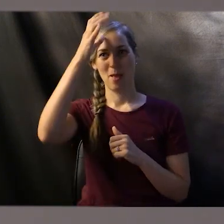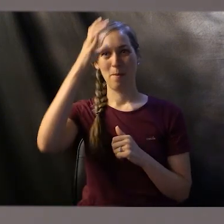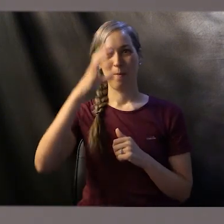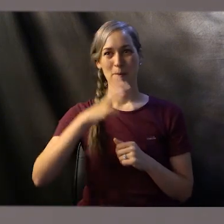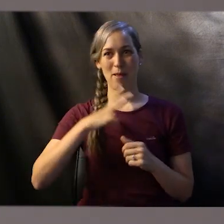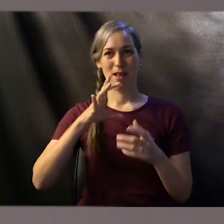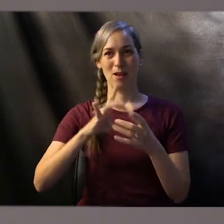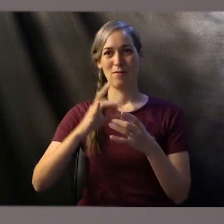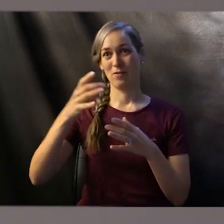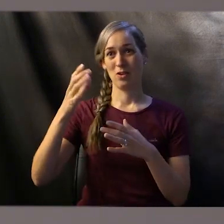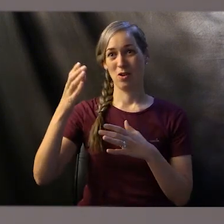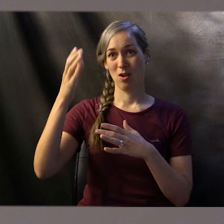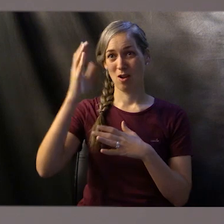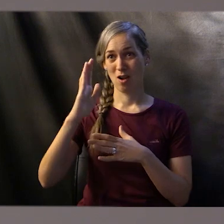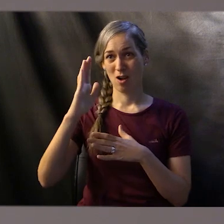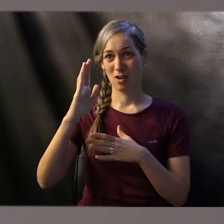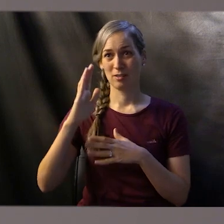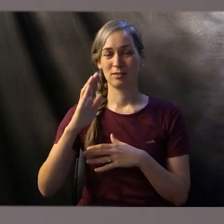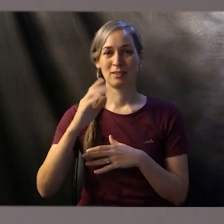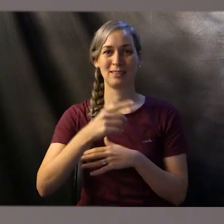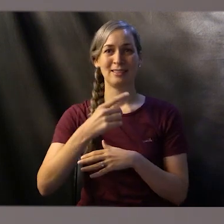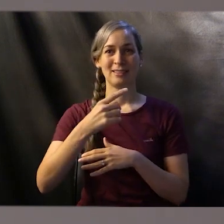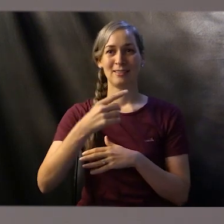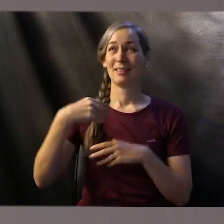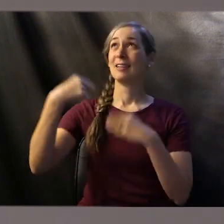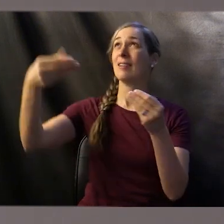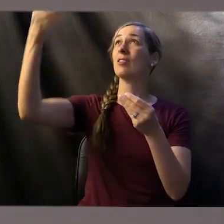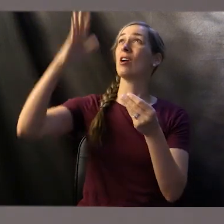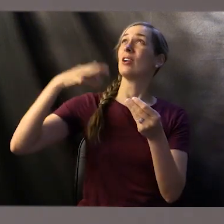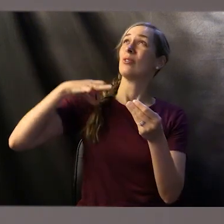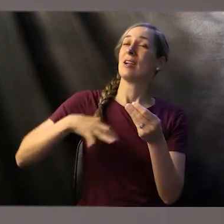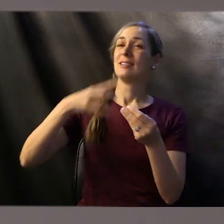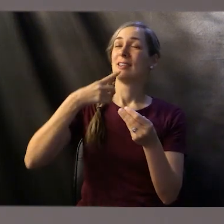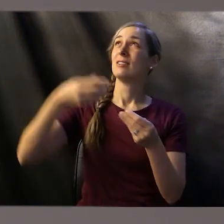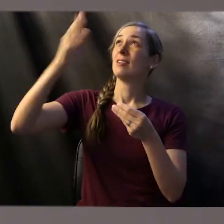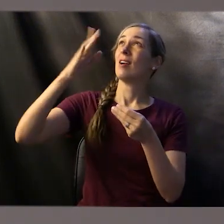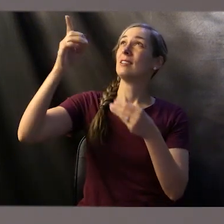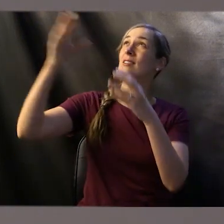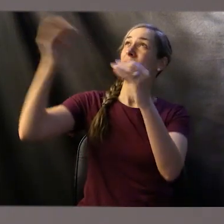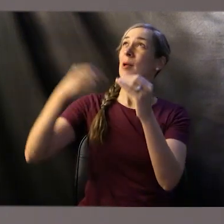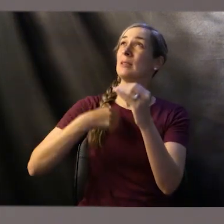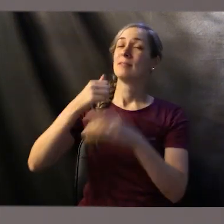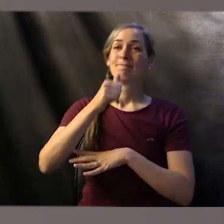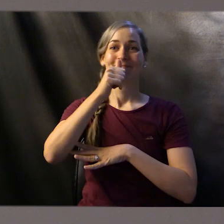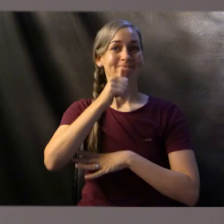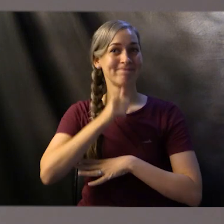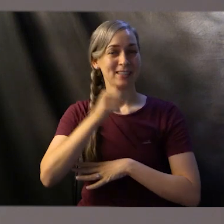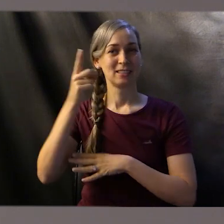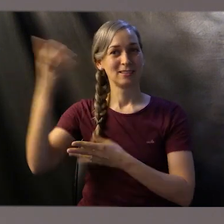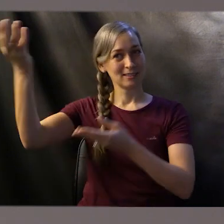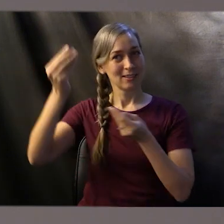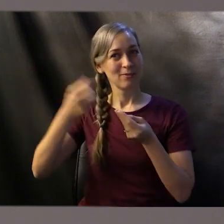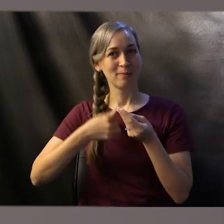that he desires to be, he gives God the credit by saying that God has taught him to be patient and has given